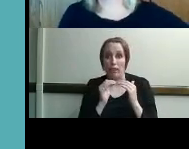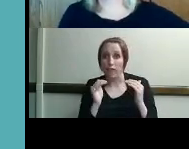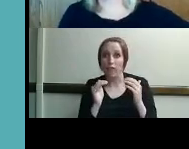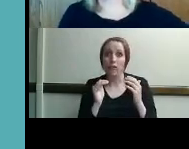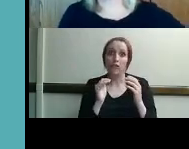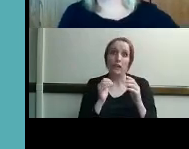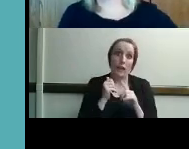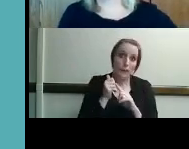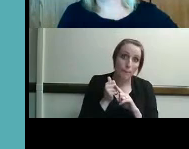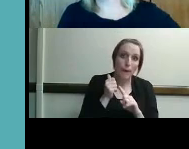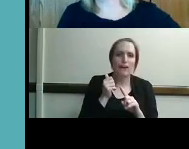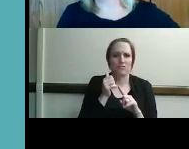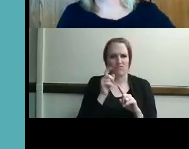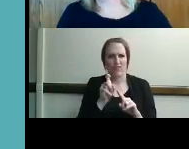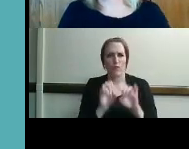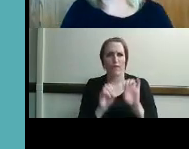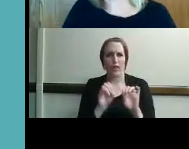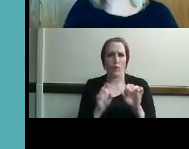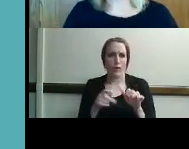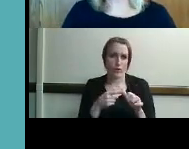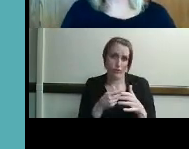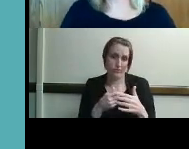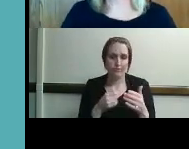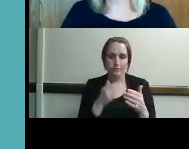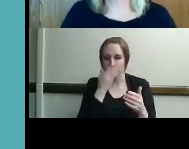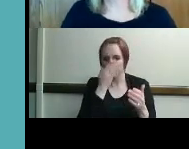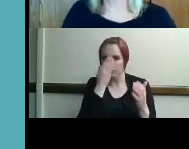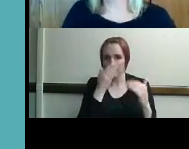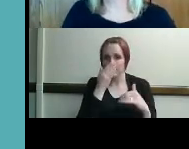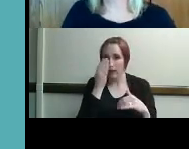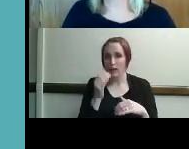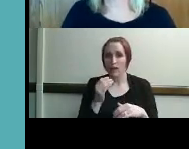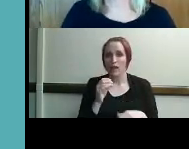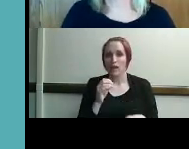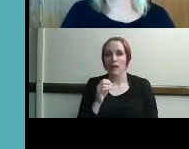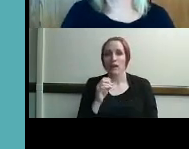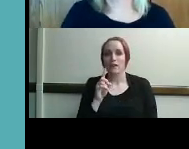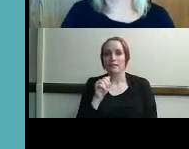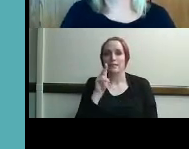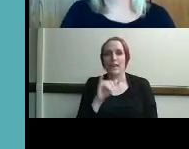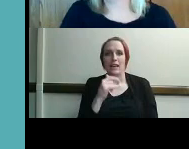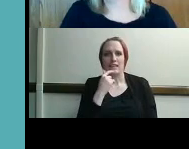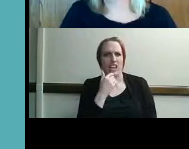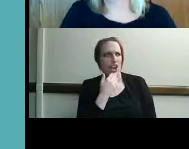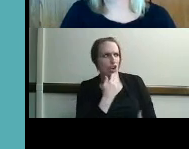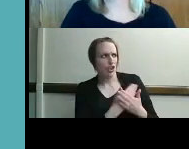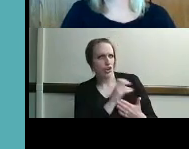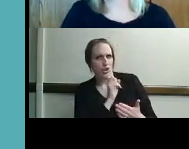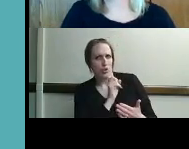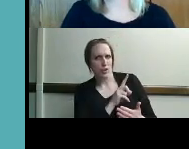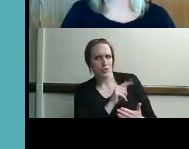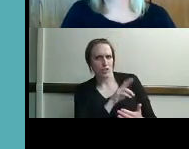evaluated and and then oh good question tracy miller can it be corrected